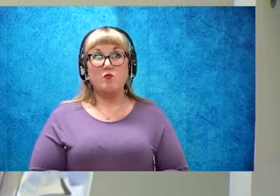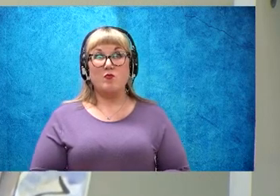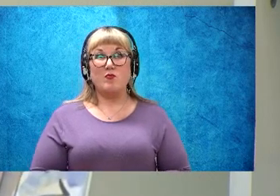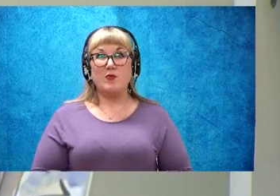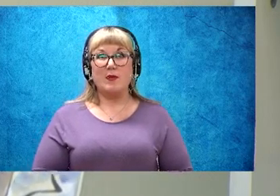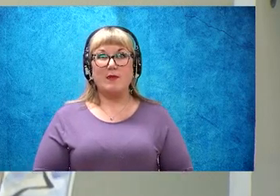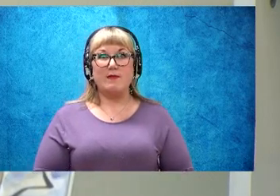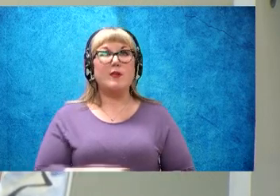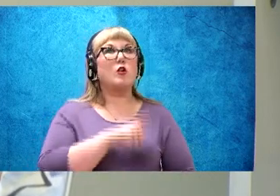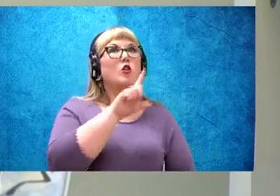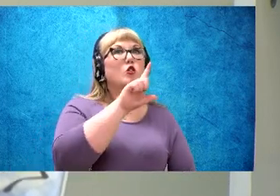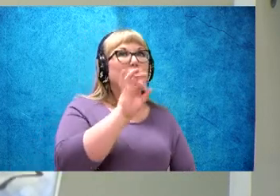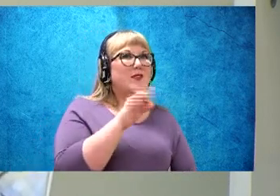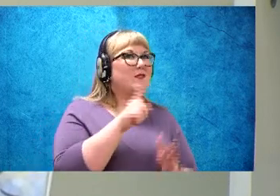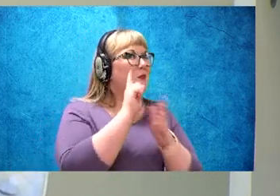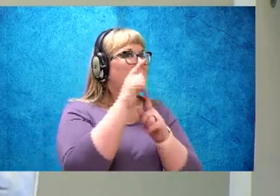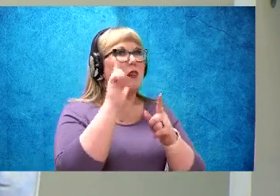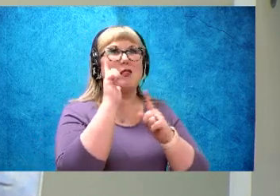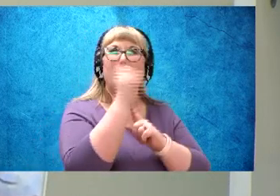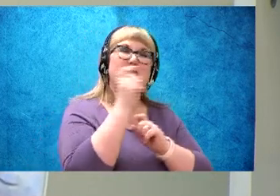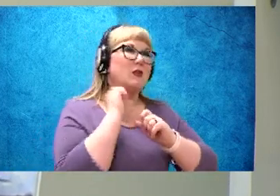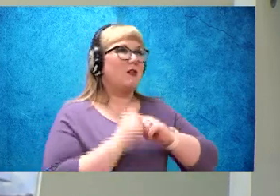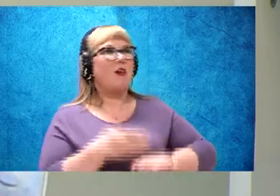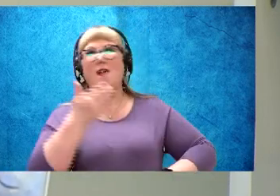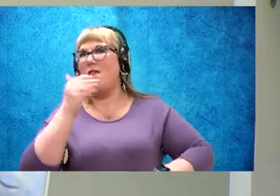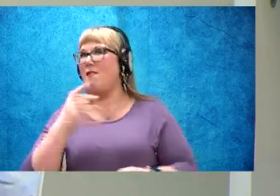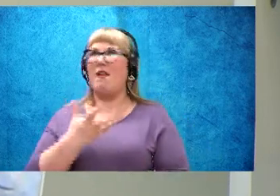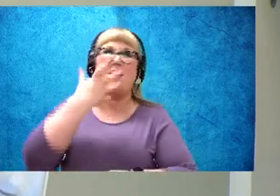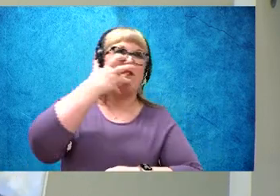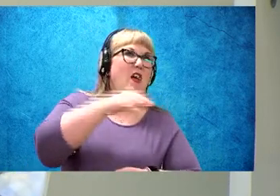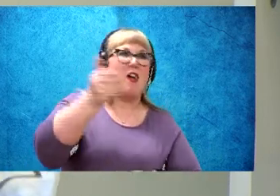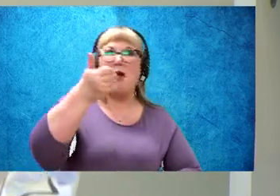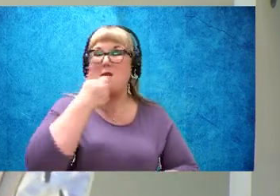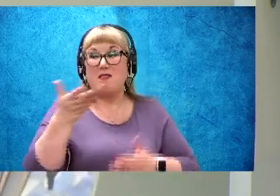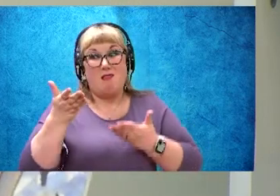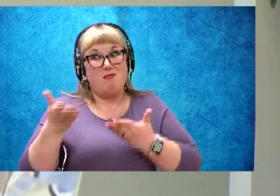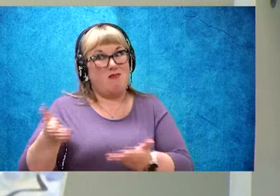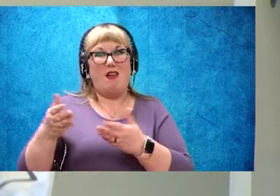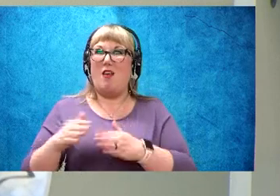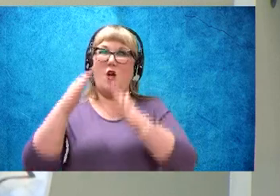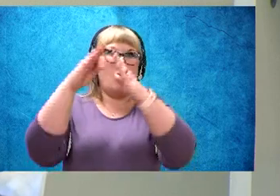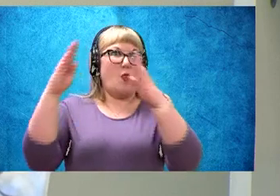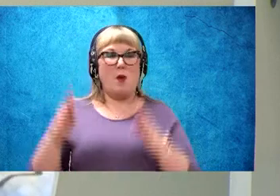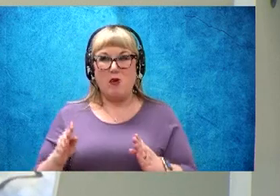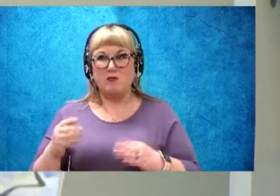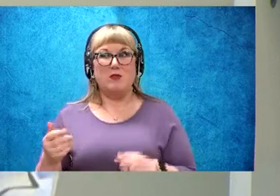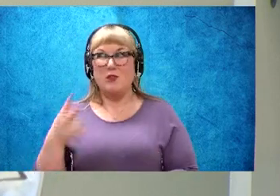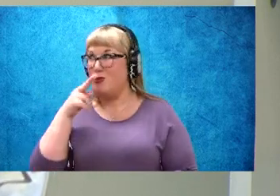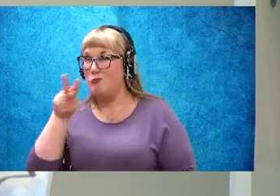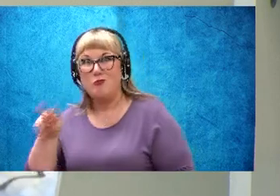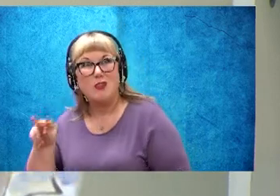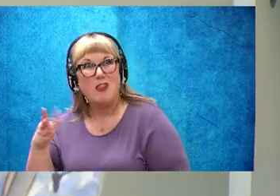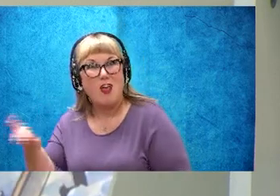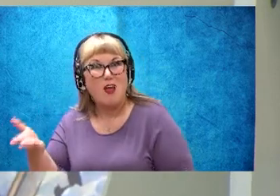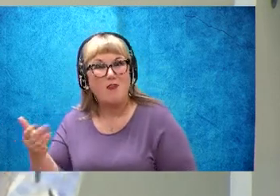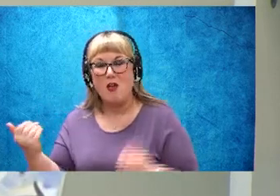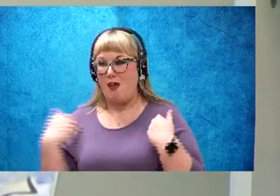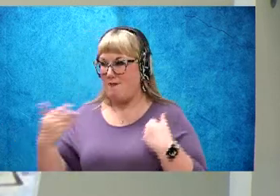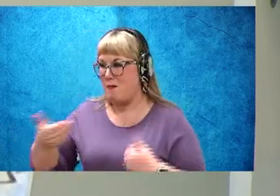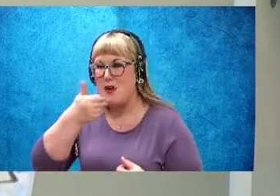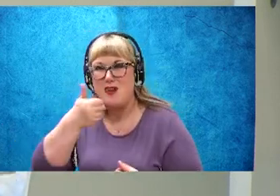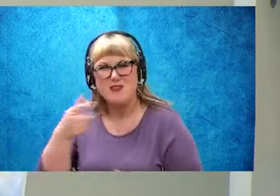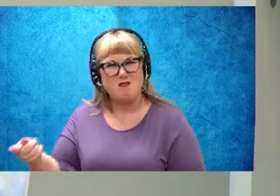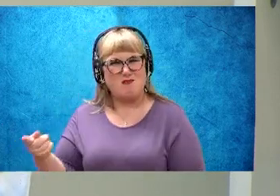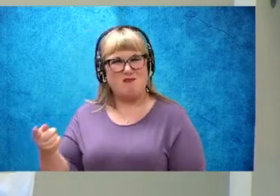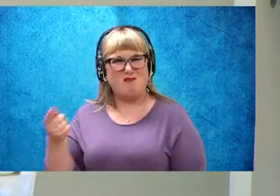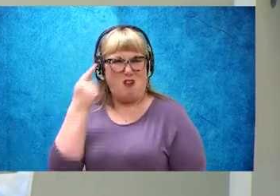29 minutes later, there was a hot pizza in the barn, there you see the farm animals eating their pizza, I